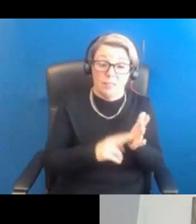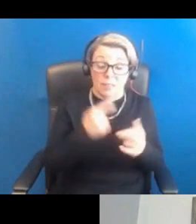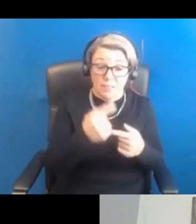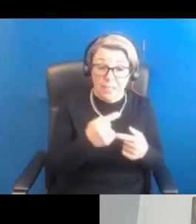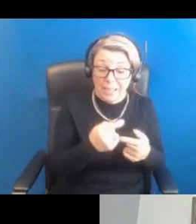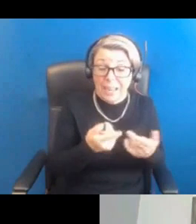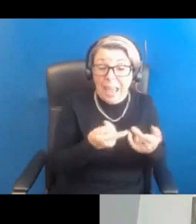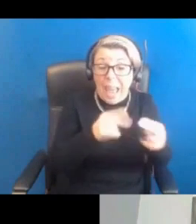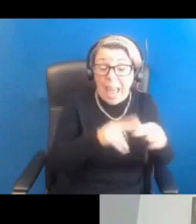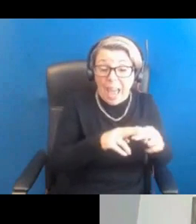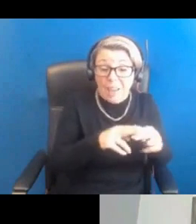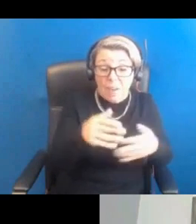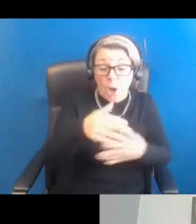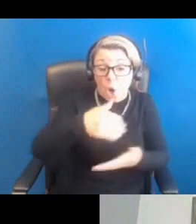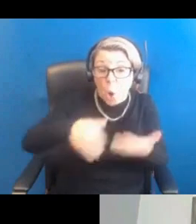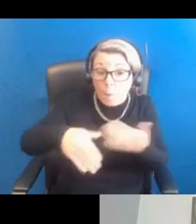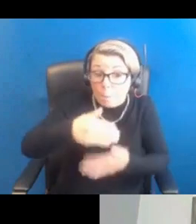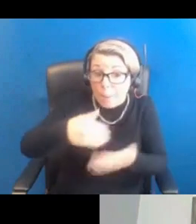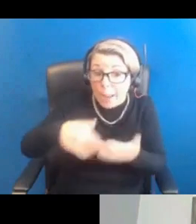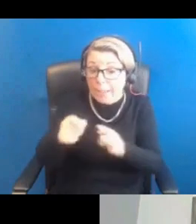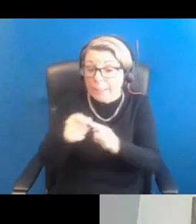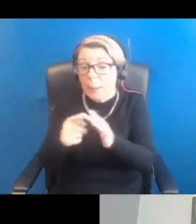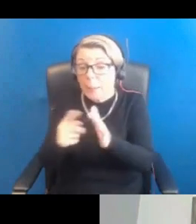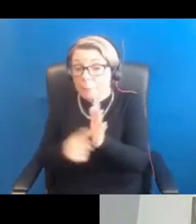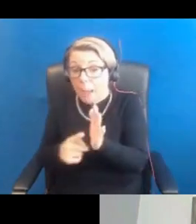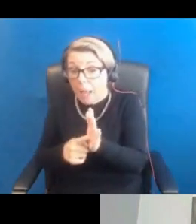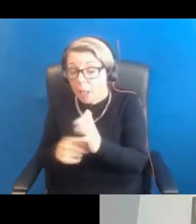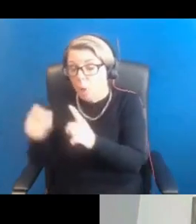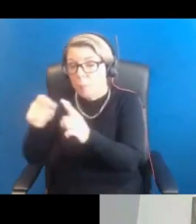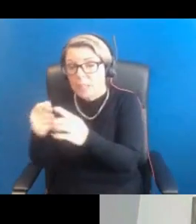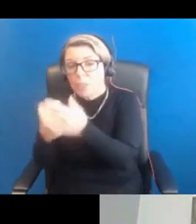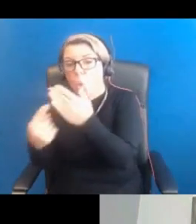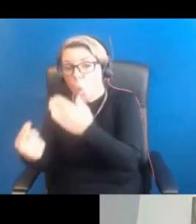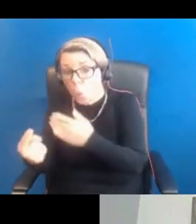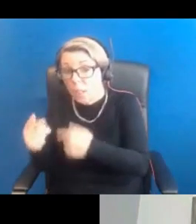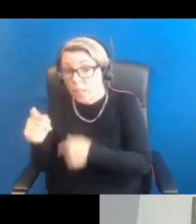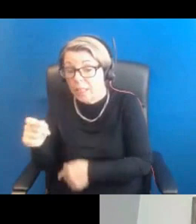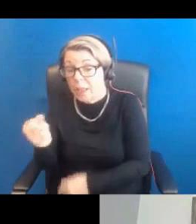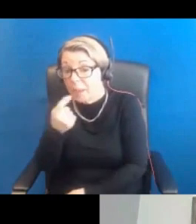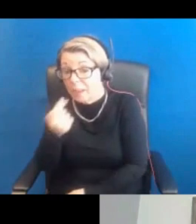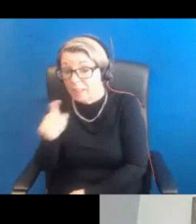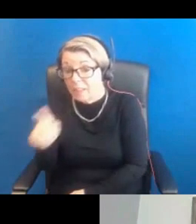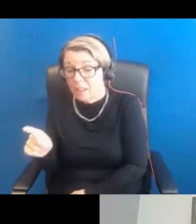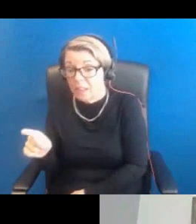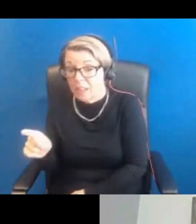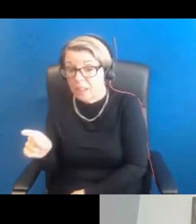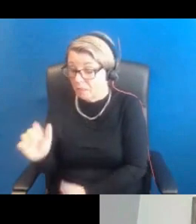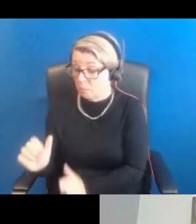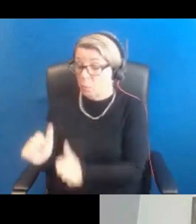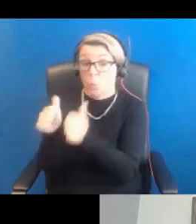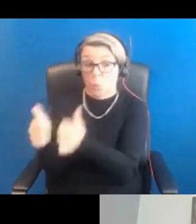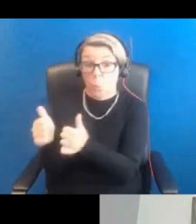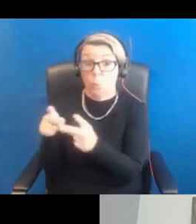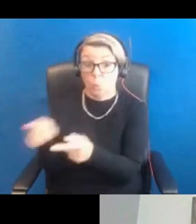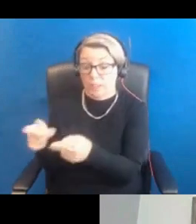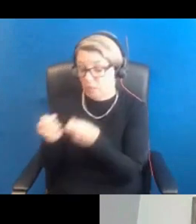the combined pill or the other progesterone-only methods that Professor Duncan mentioned are in fact extremely good ways